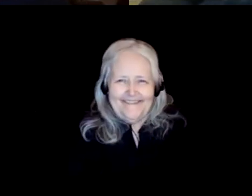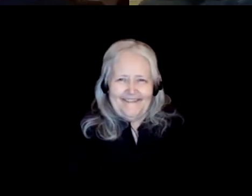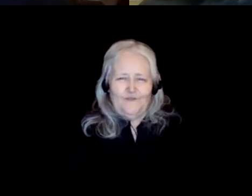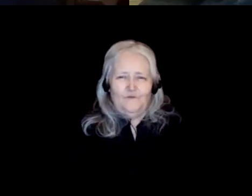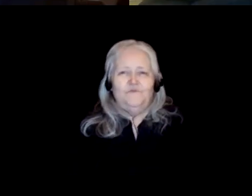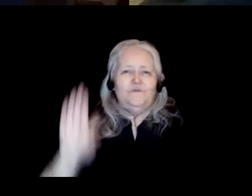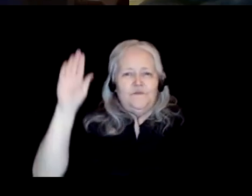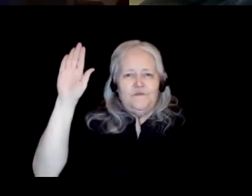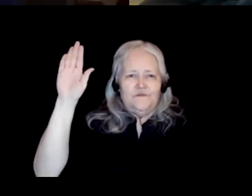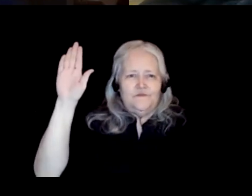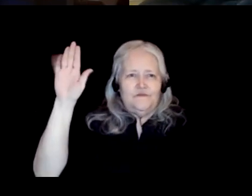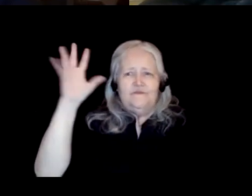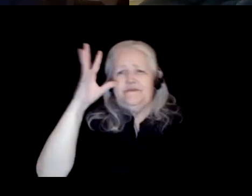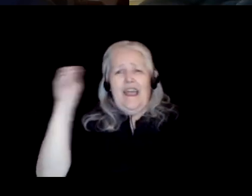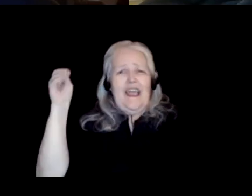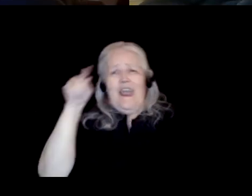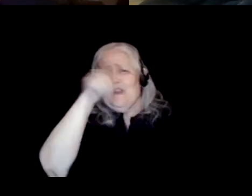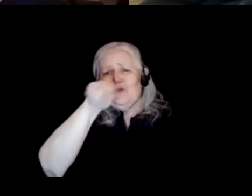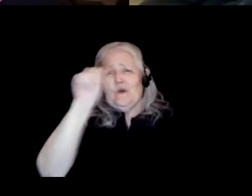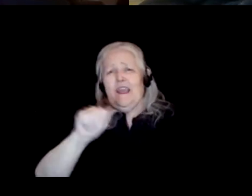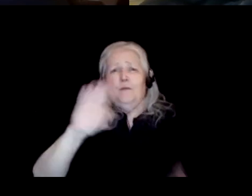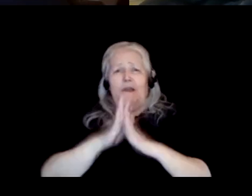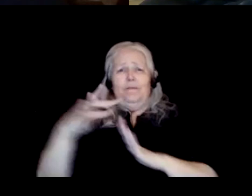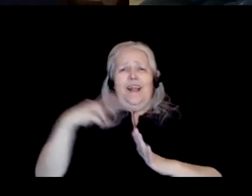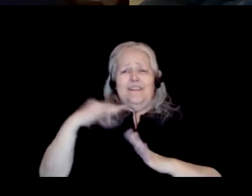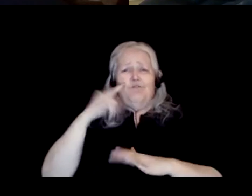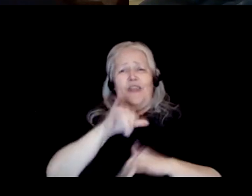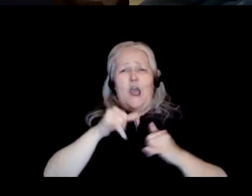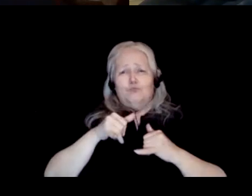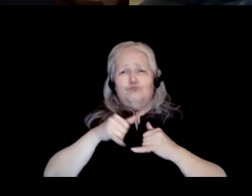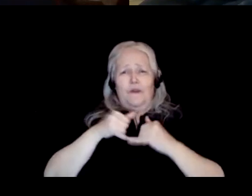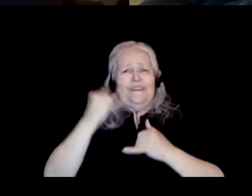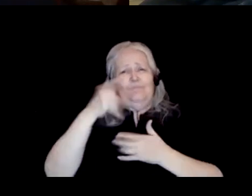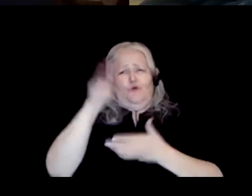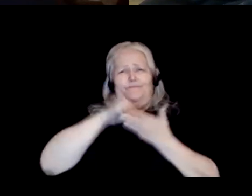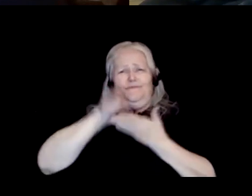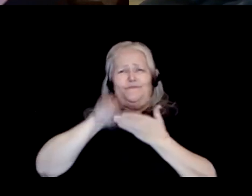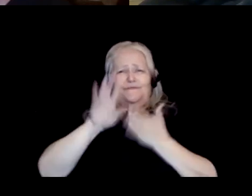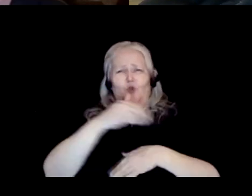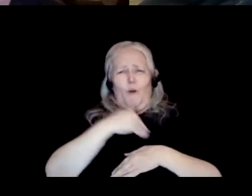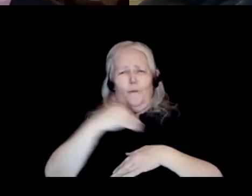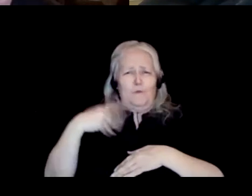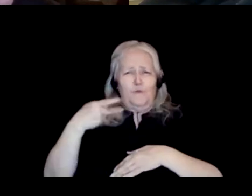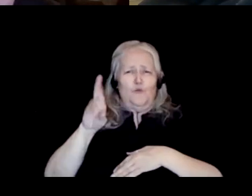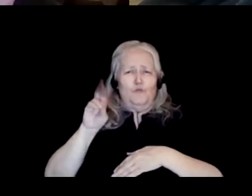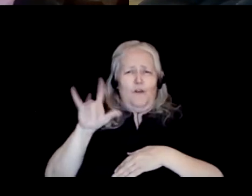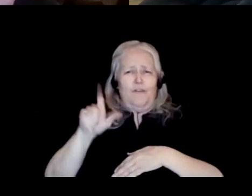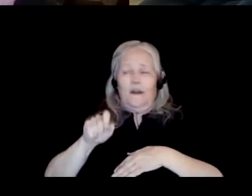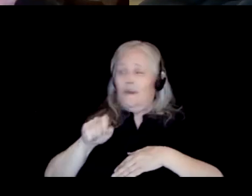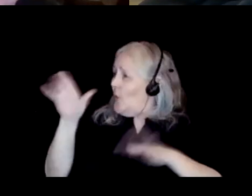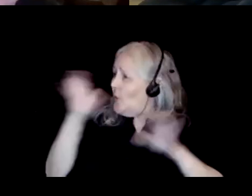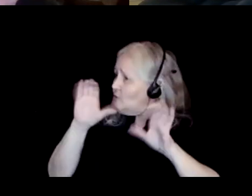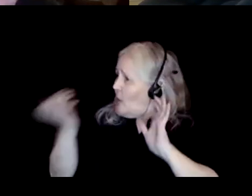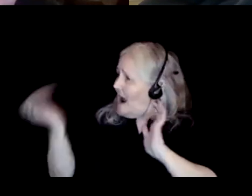And you two can be eligible for this prize if you complete your membership profile. Are you going to do another one?